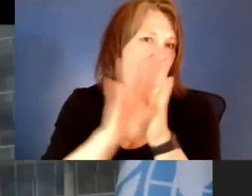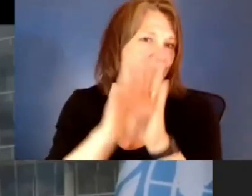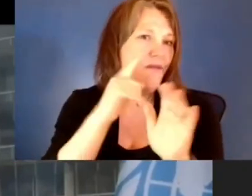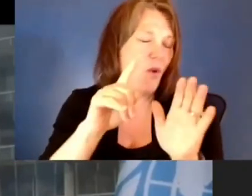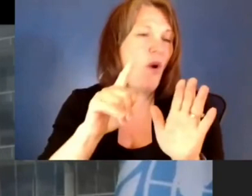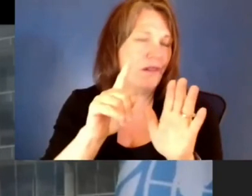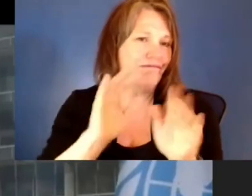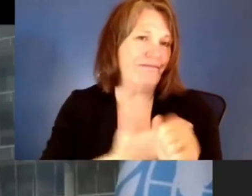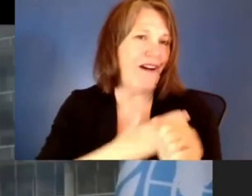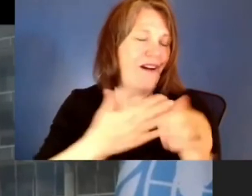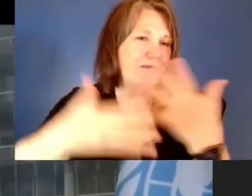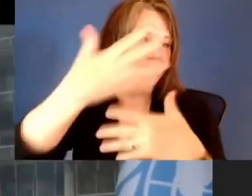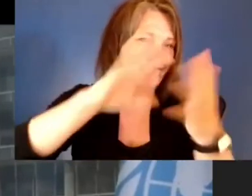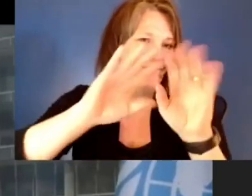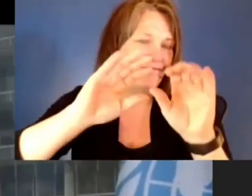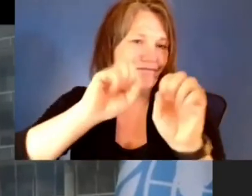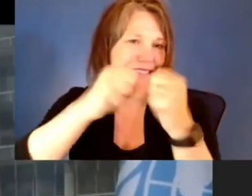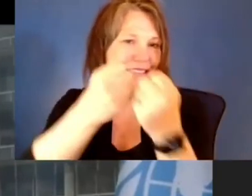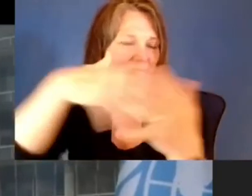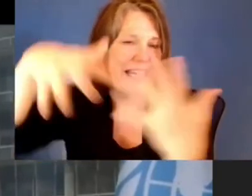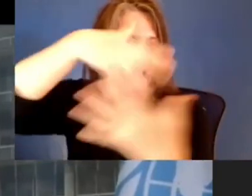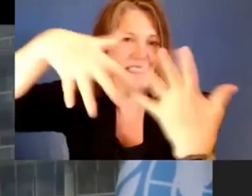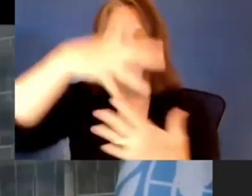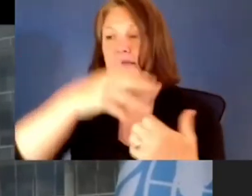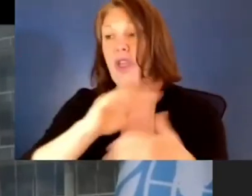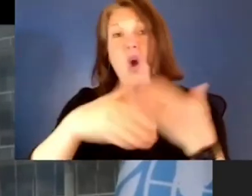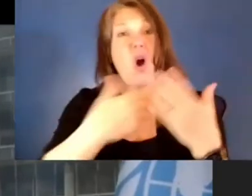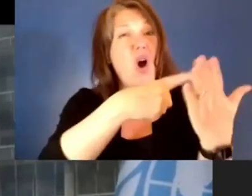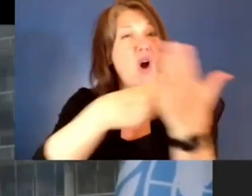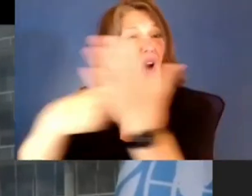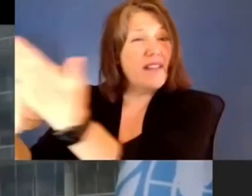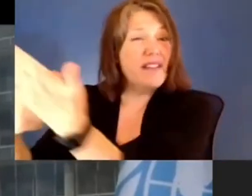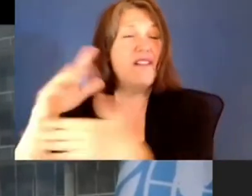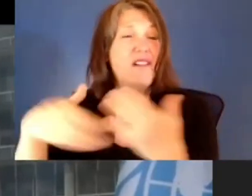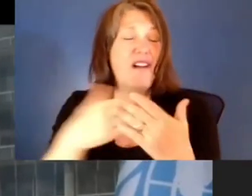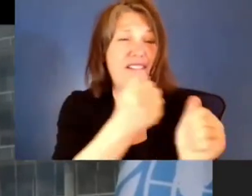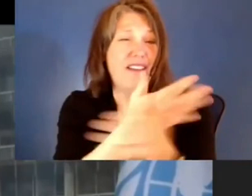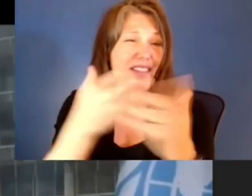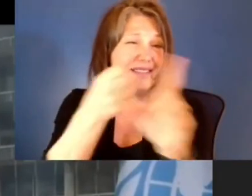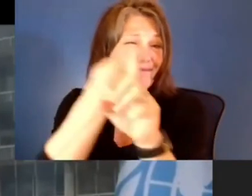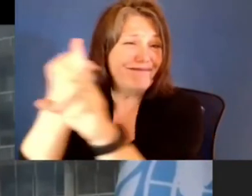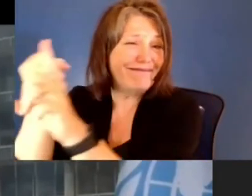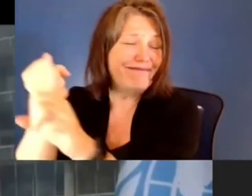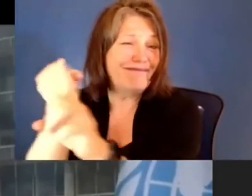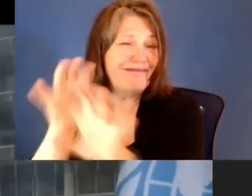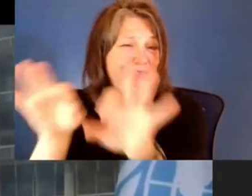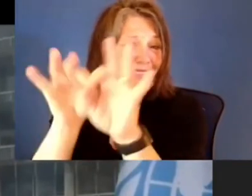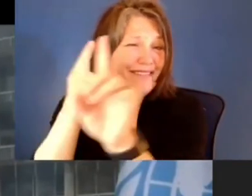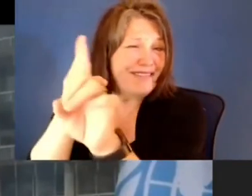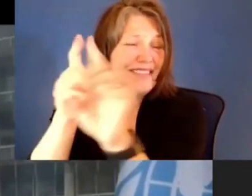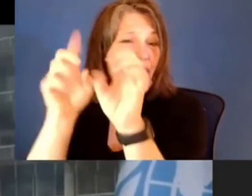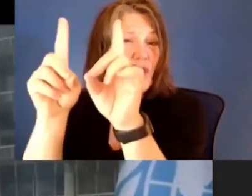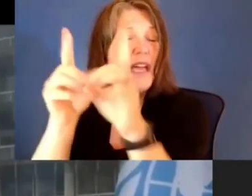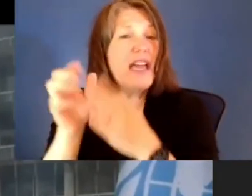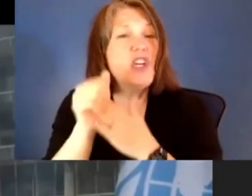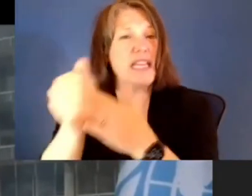All of these discussions, all of these issues impacting the future of education, guide our work and our reflections every